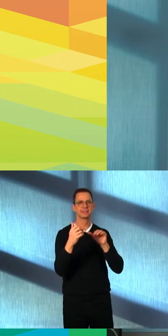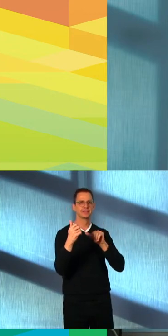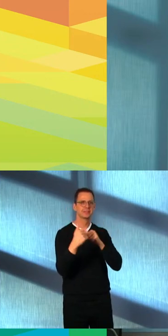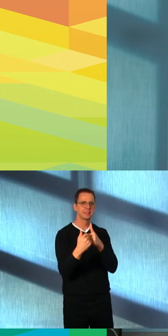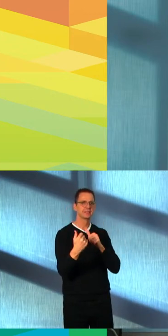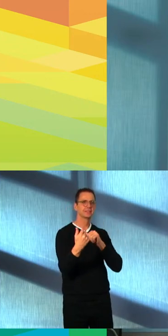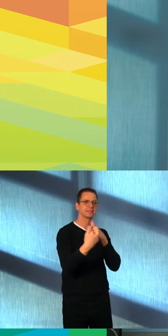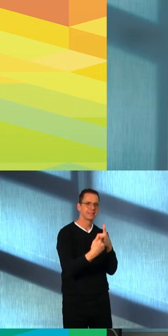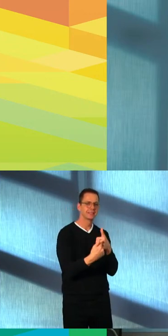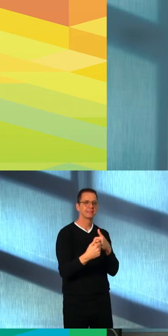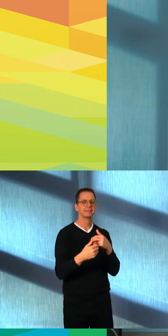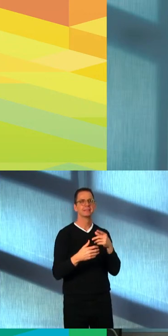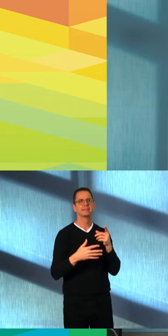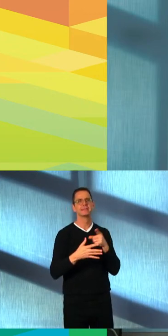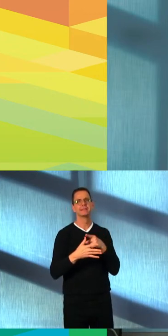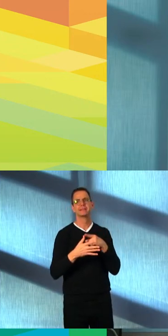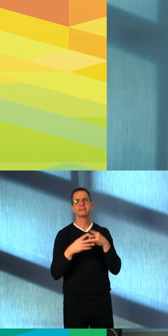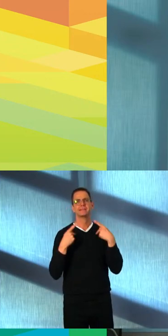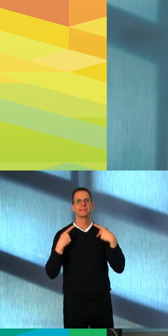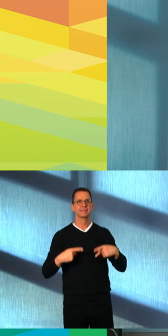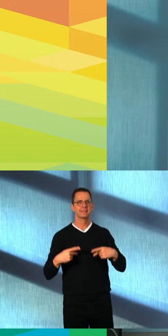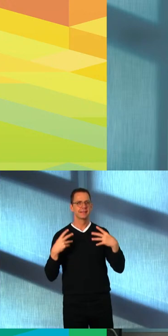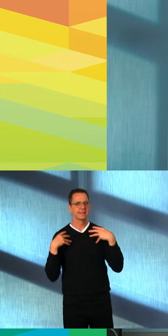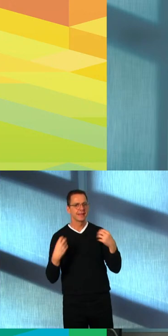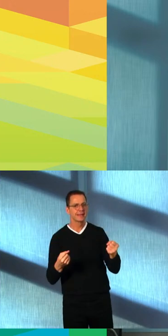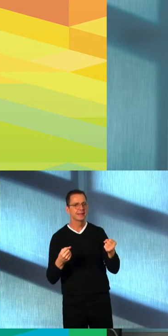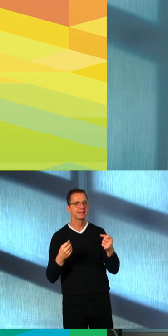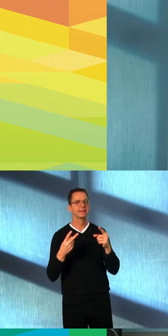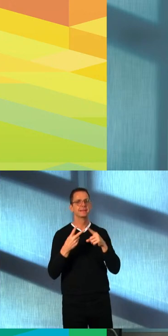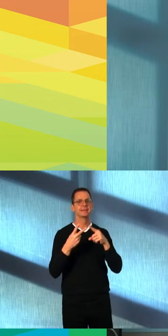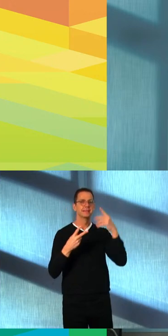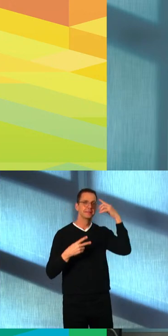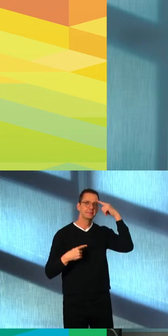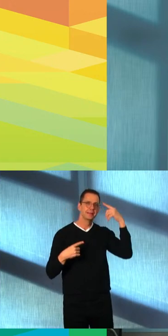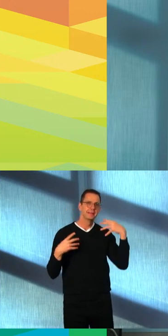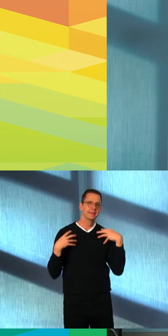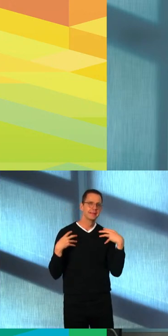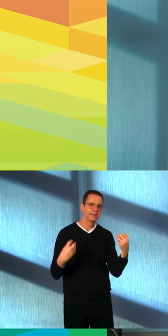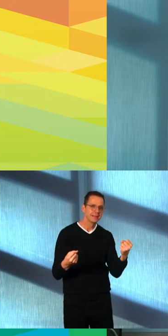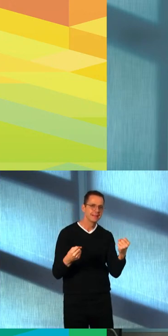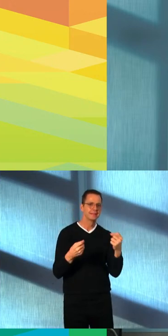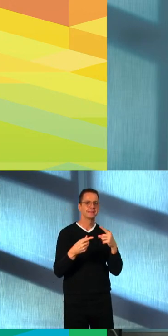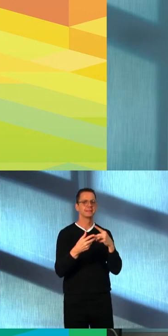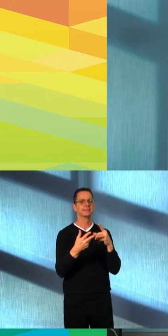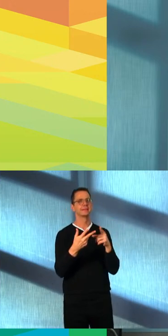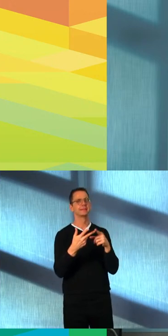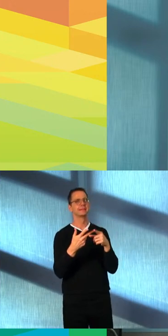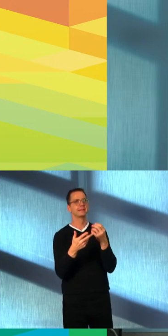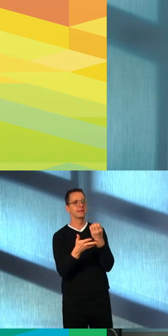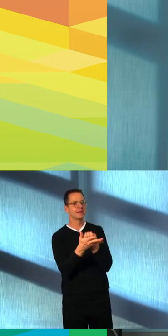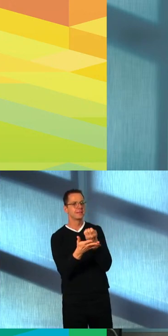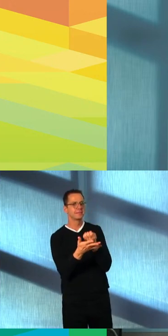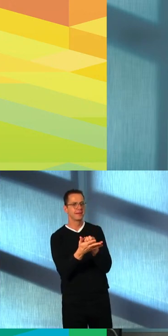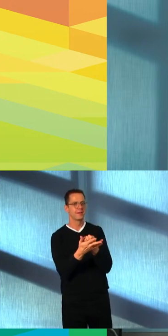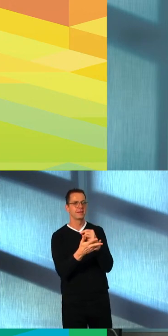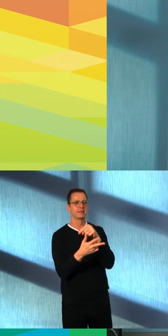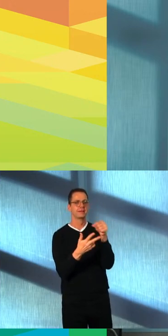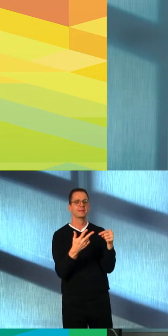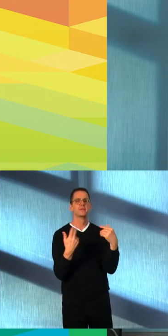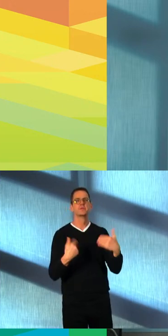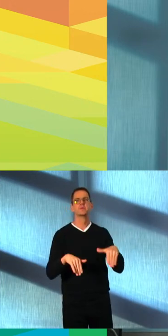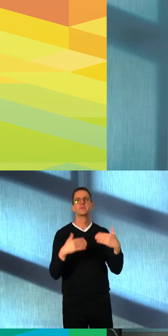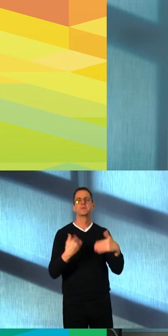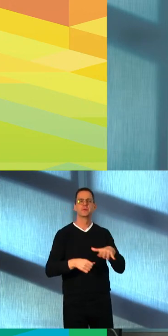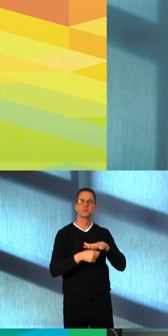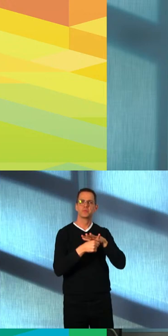extreme stress. Especially for the most vulnerable Edmontonians, we heard this morning about shelter and housing